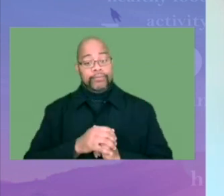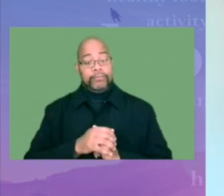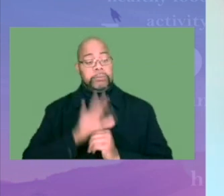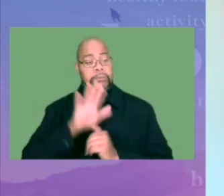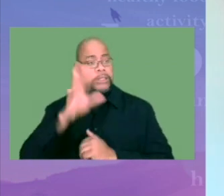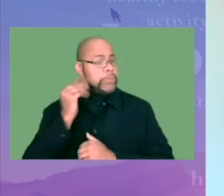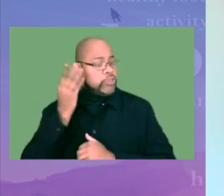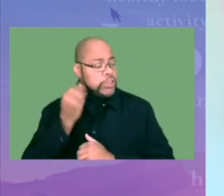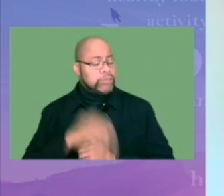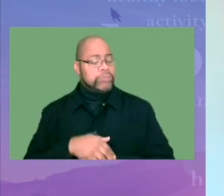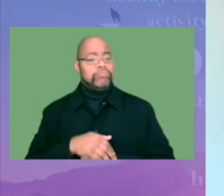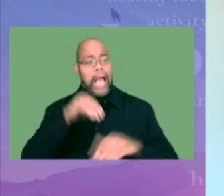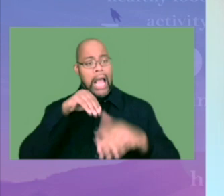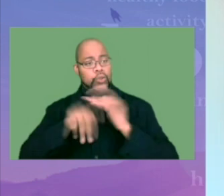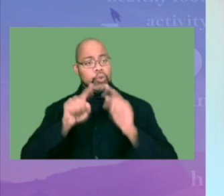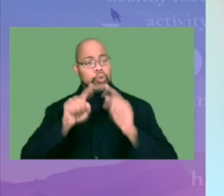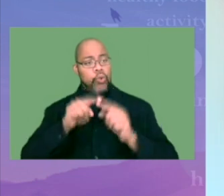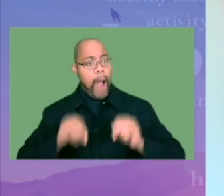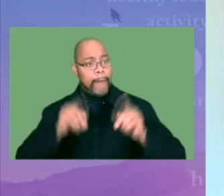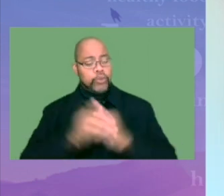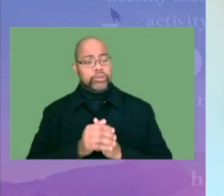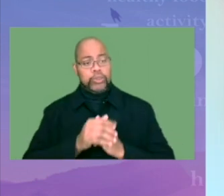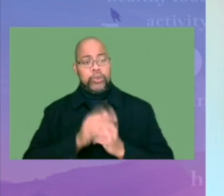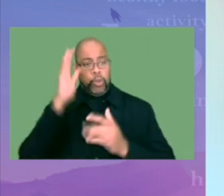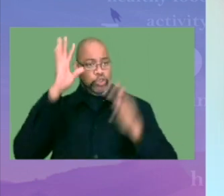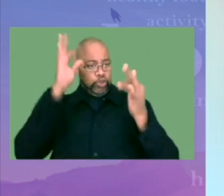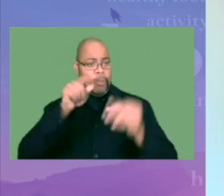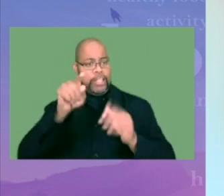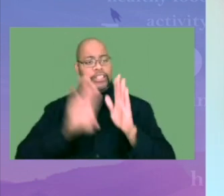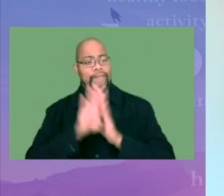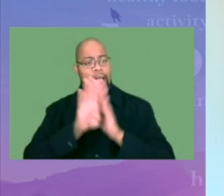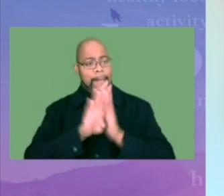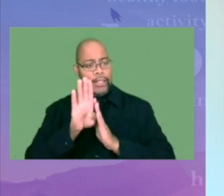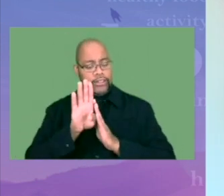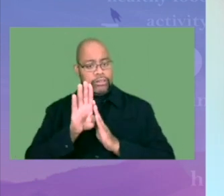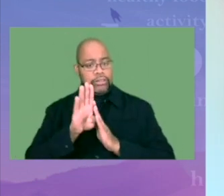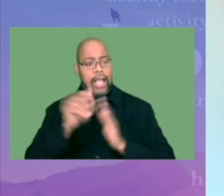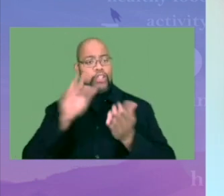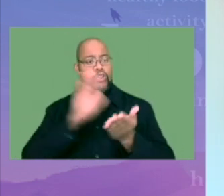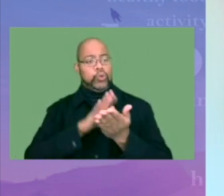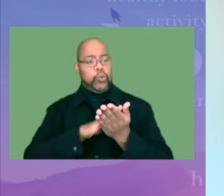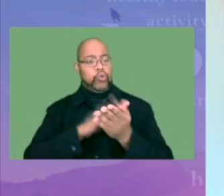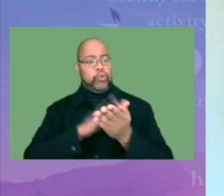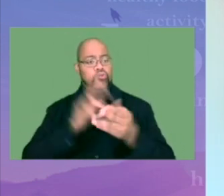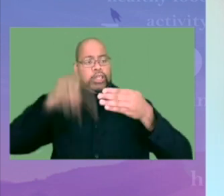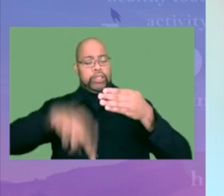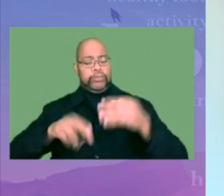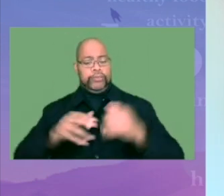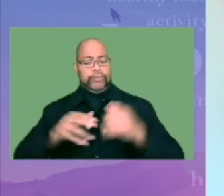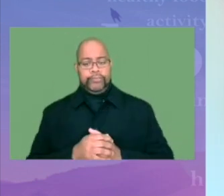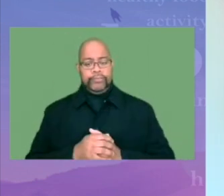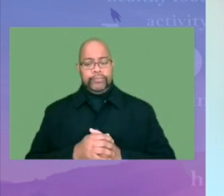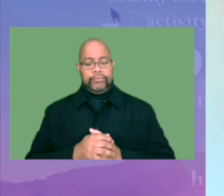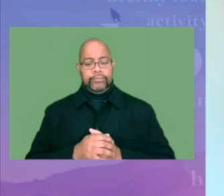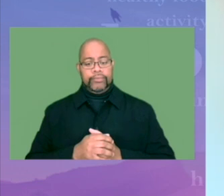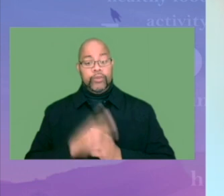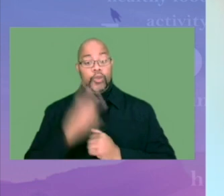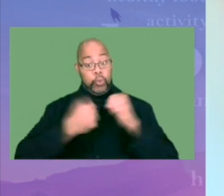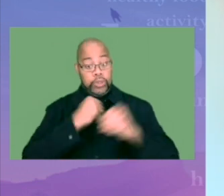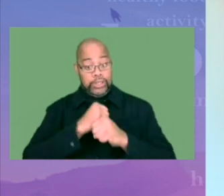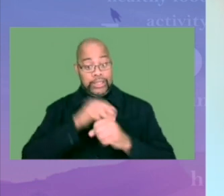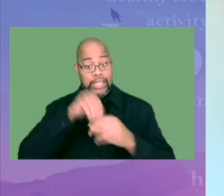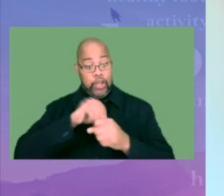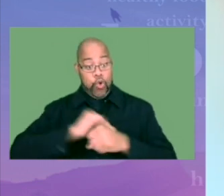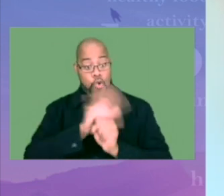learning environment, their experiences, and access to opportunities determine their developmental and academic outcomes.